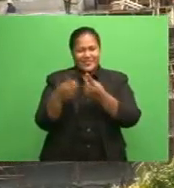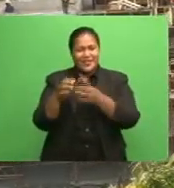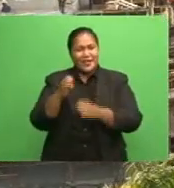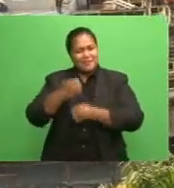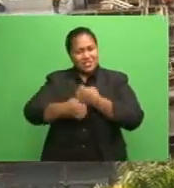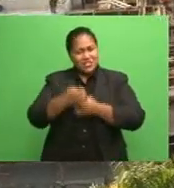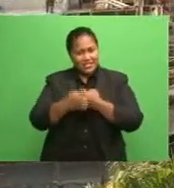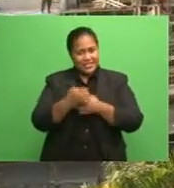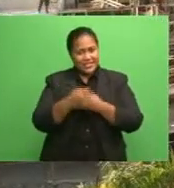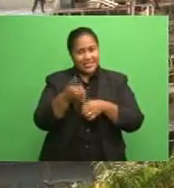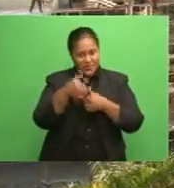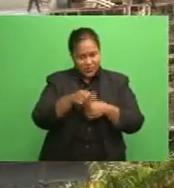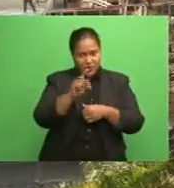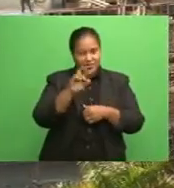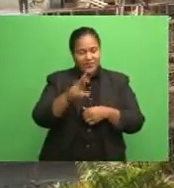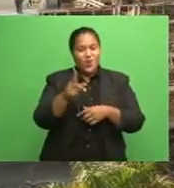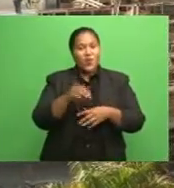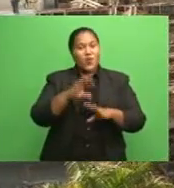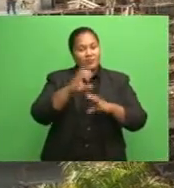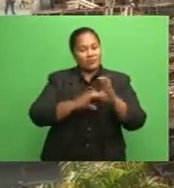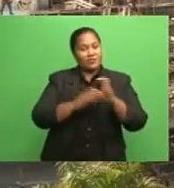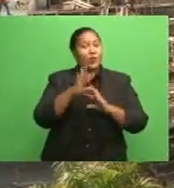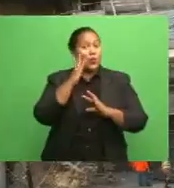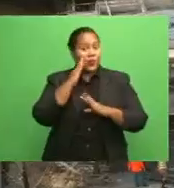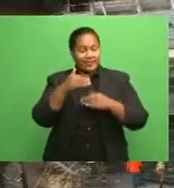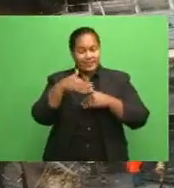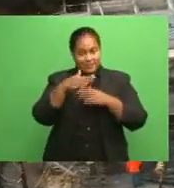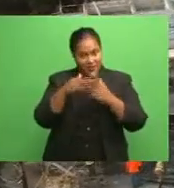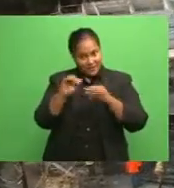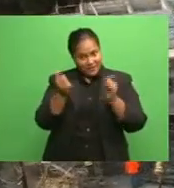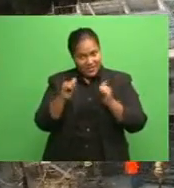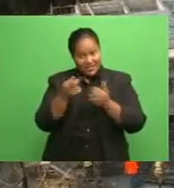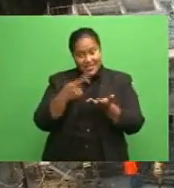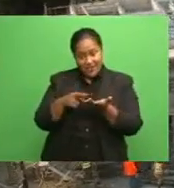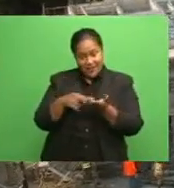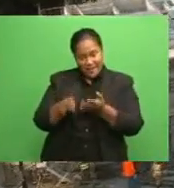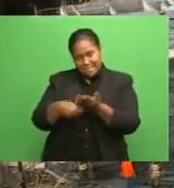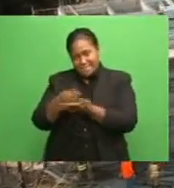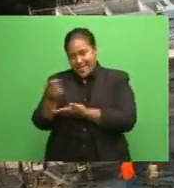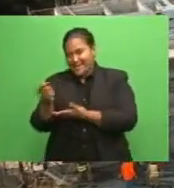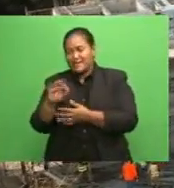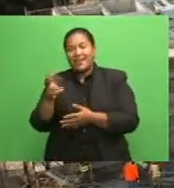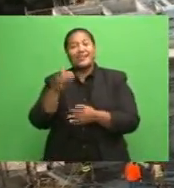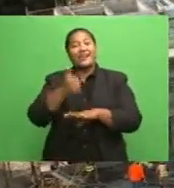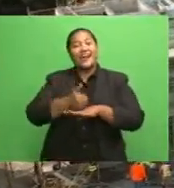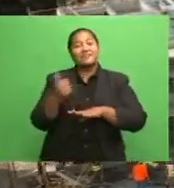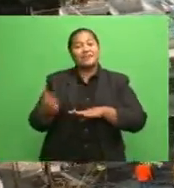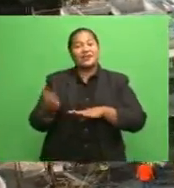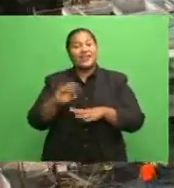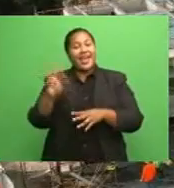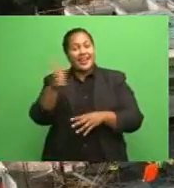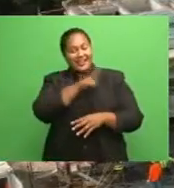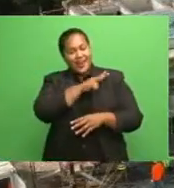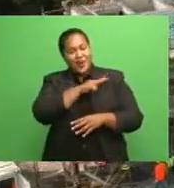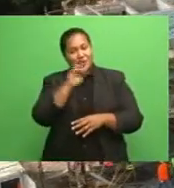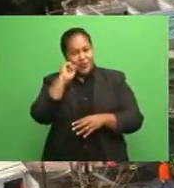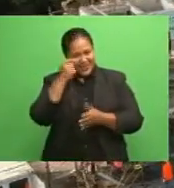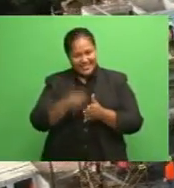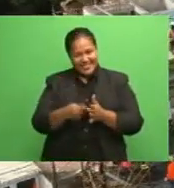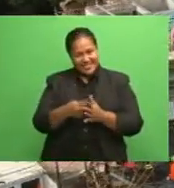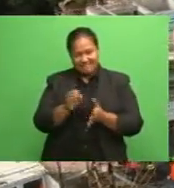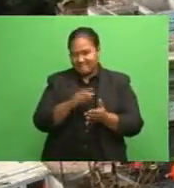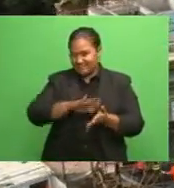for construction. Once that building is complete, the rent paid by the government to the landlord would be tax exempt for the period of